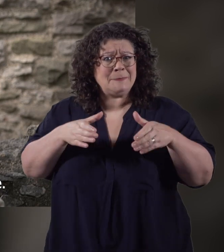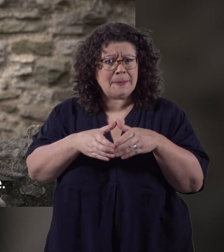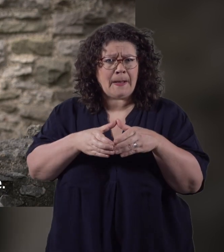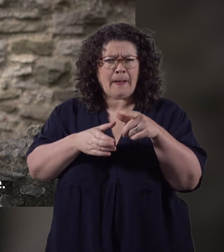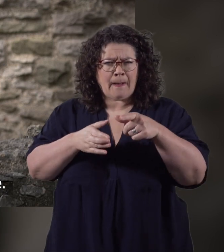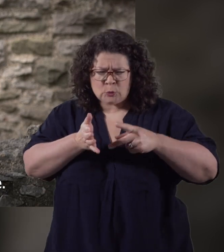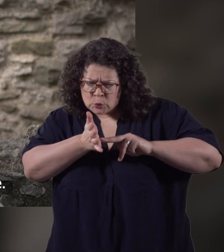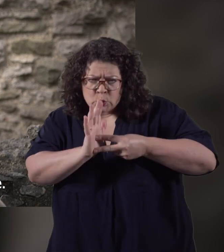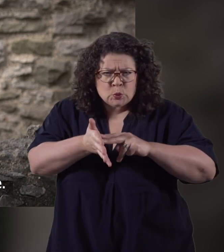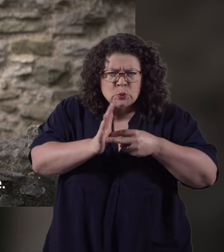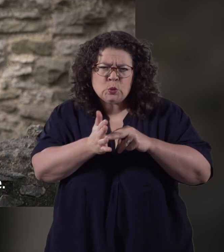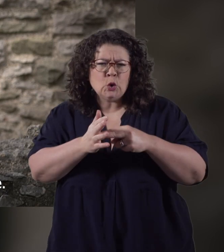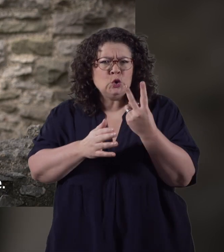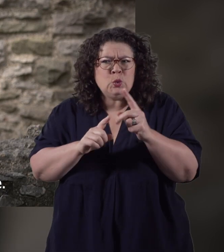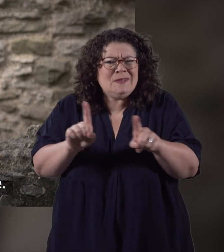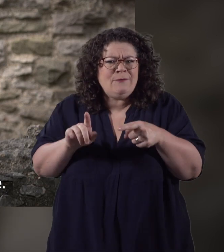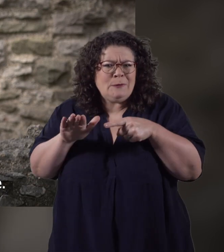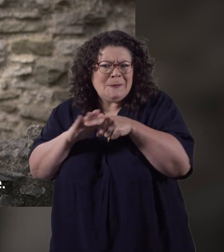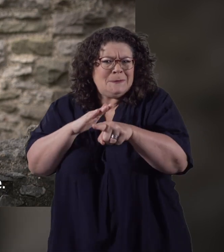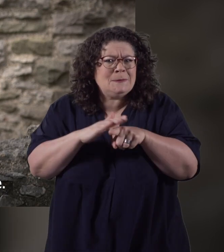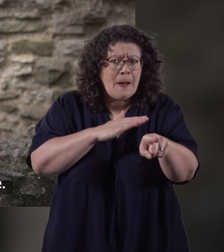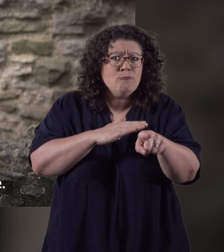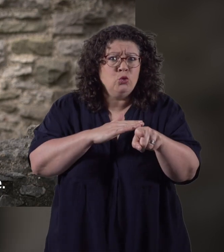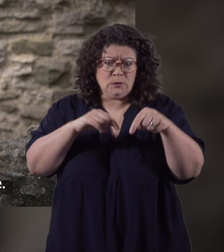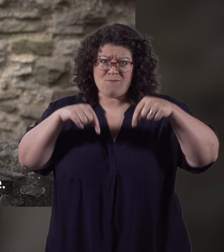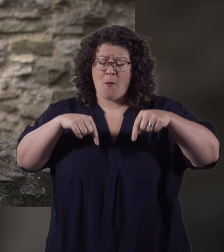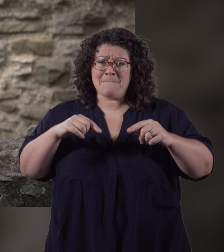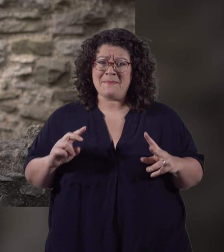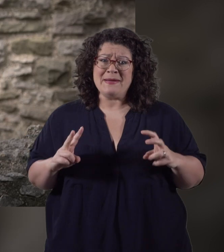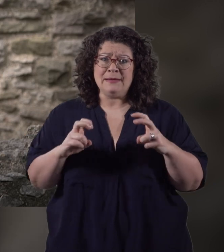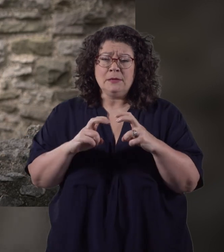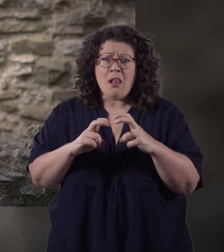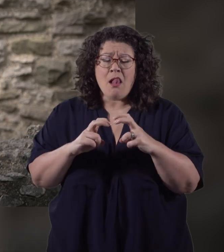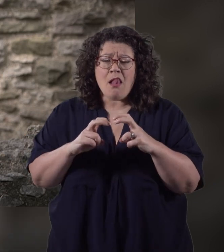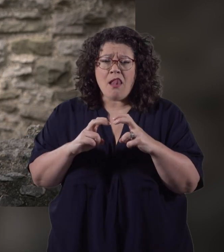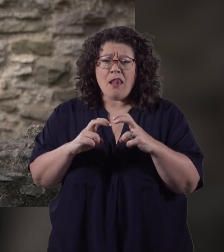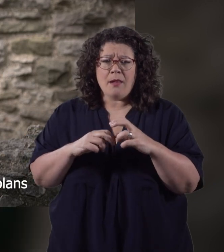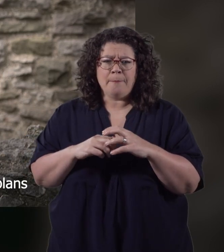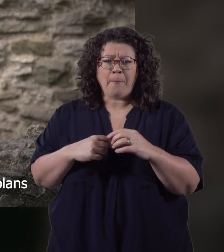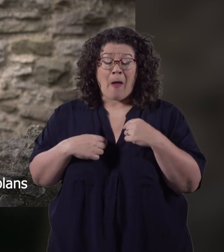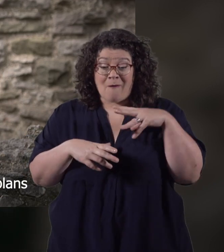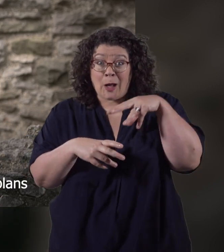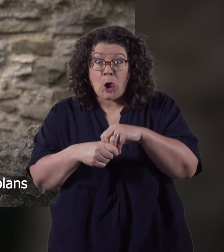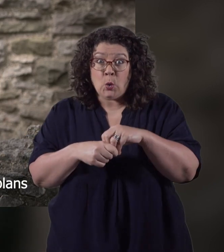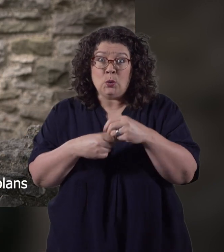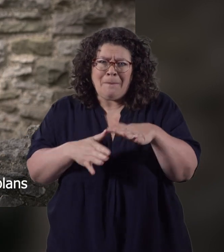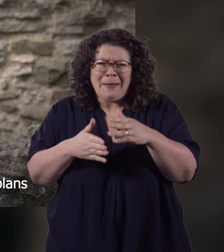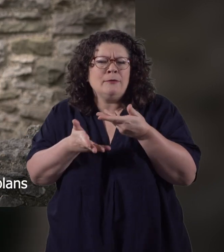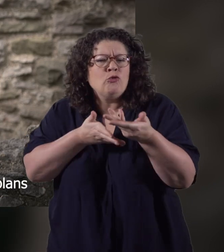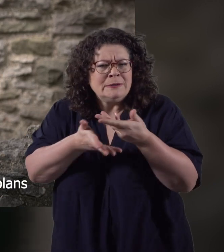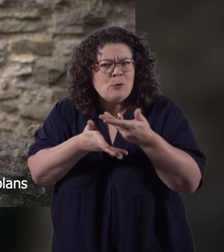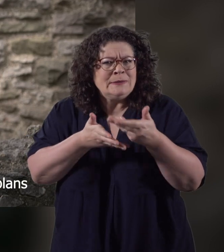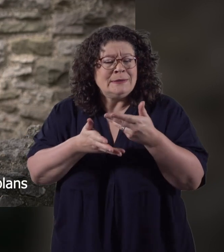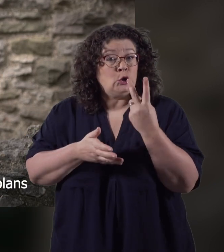is to devise two different escape routes from the castle. I've included with my